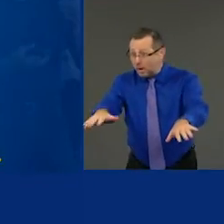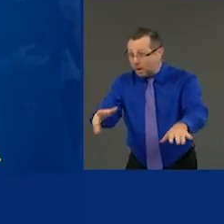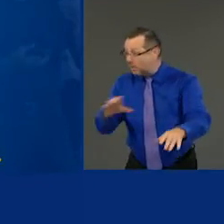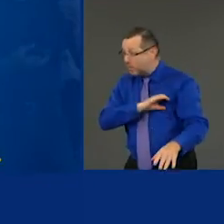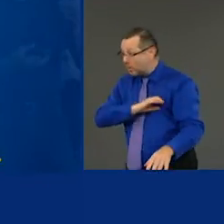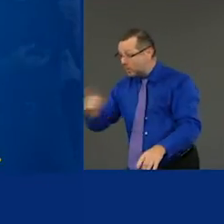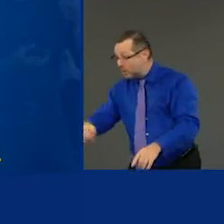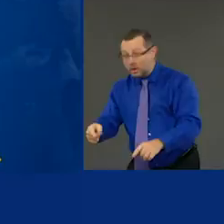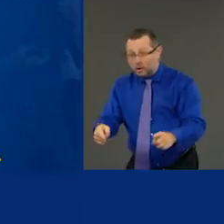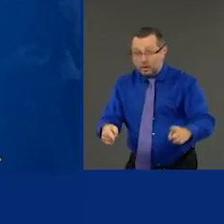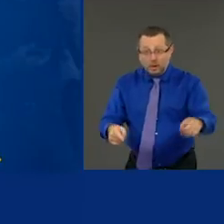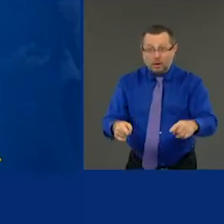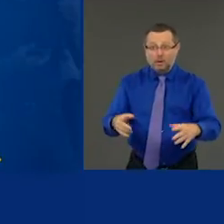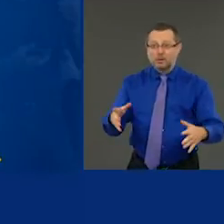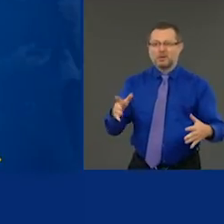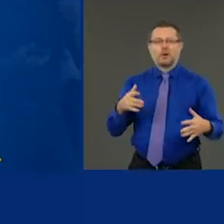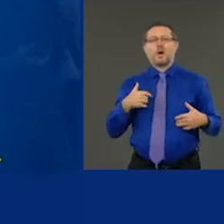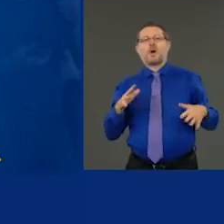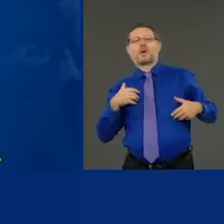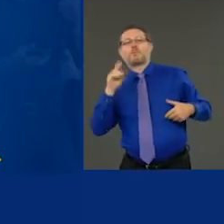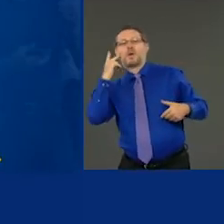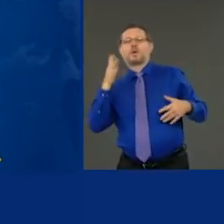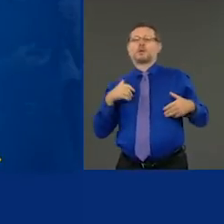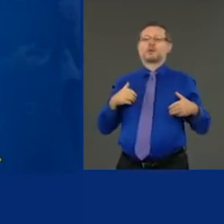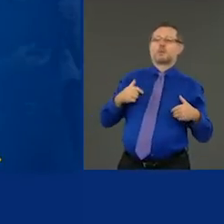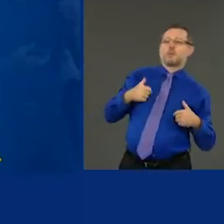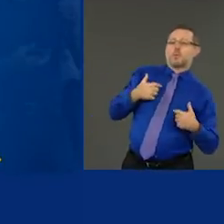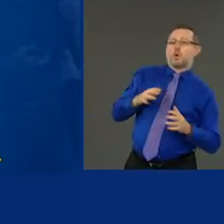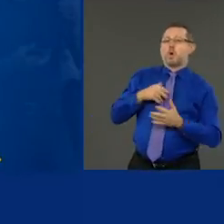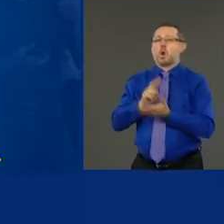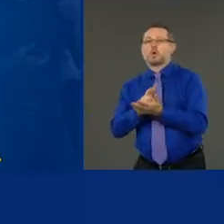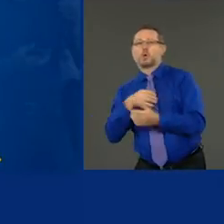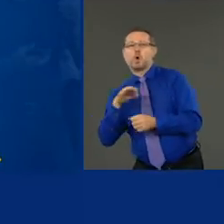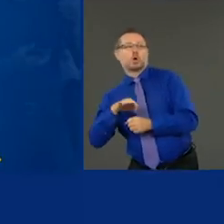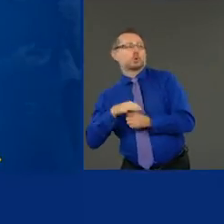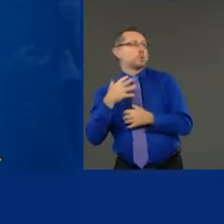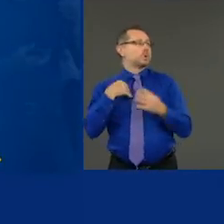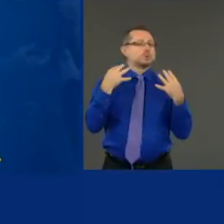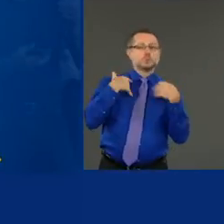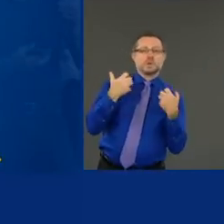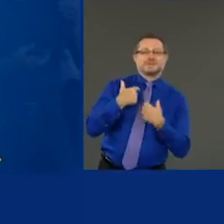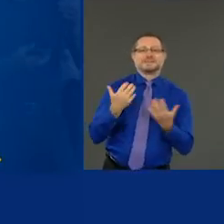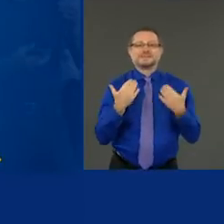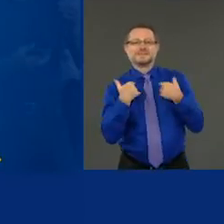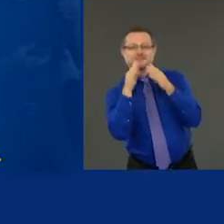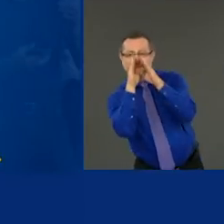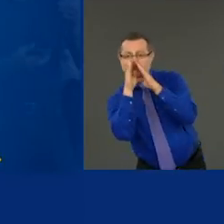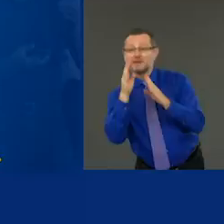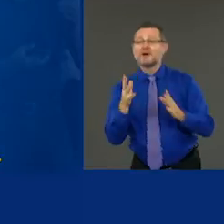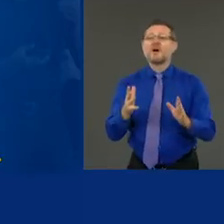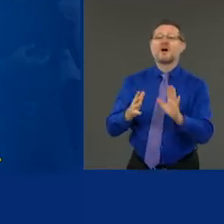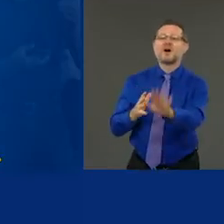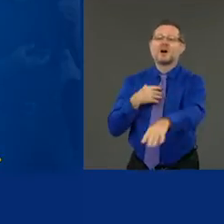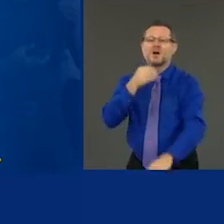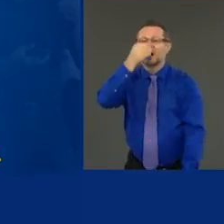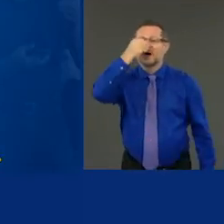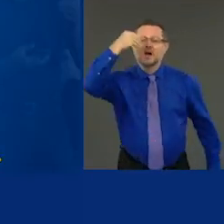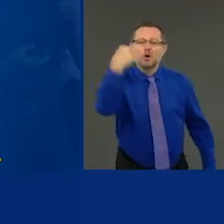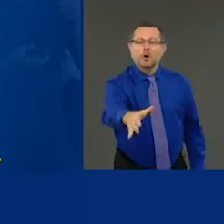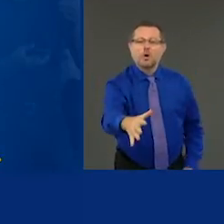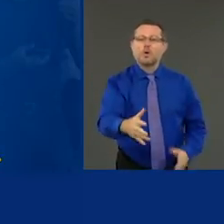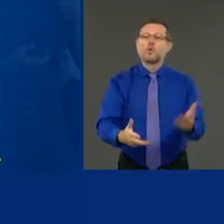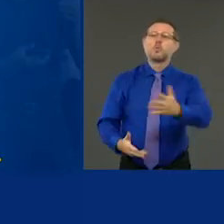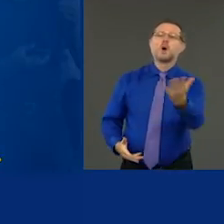unpopular. Uh, and you don't want to do something that's politically unpopular. I'll tell you what's more politically